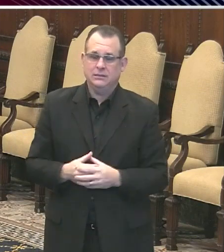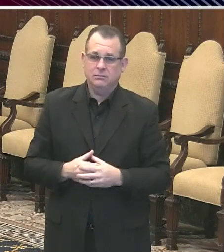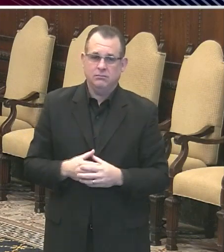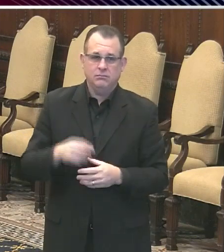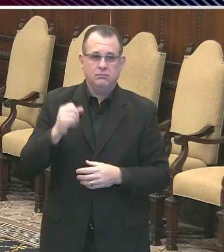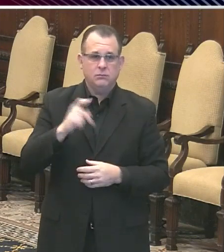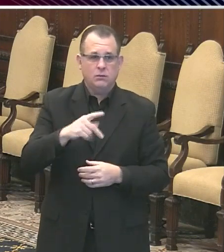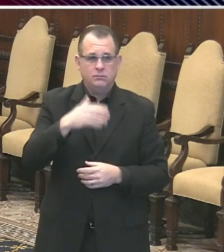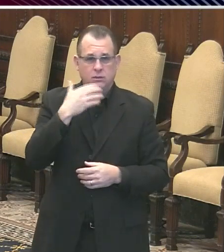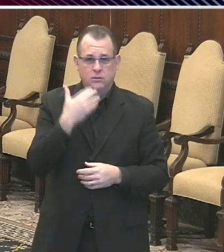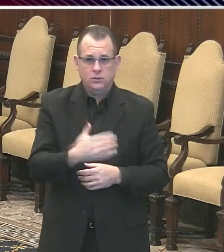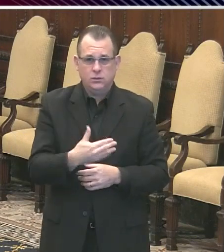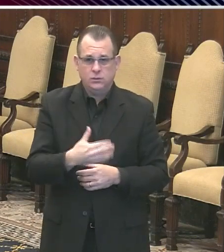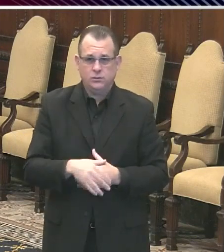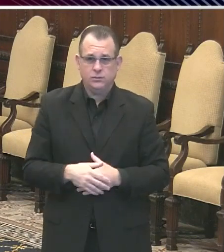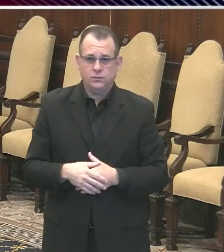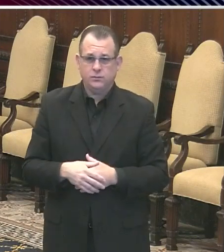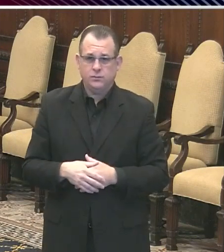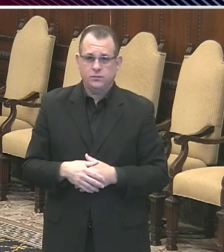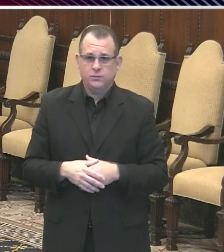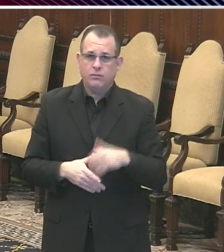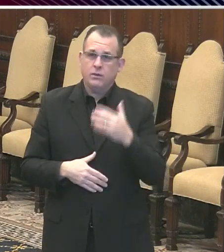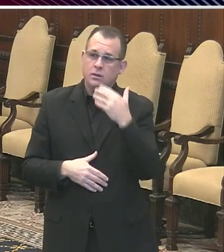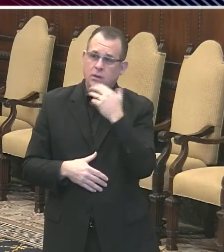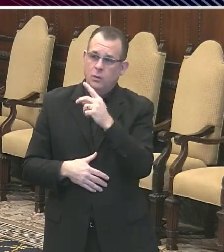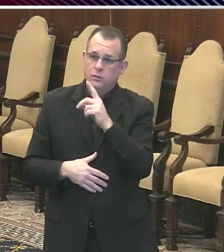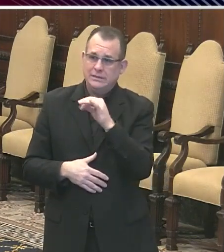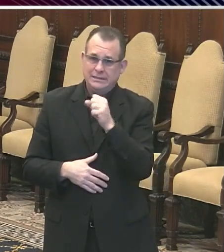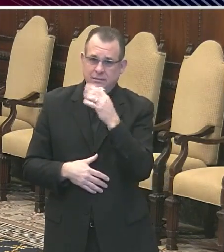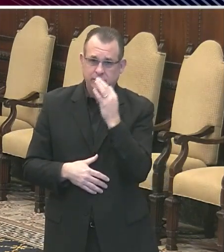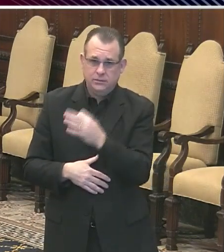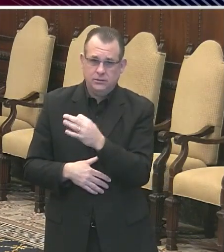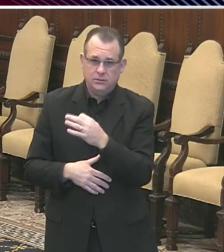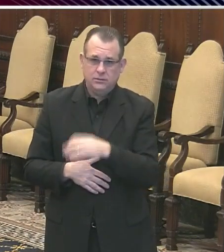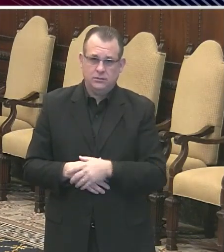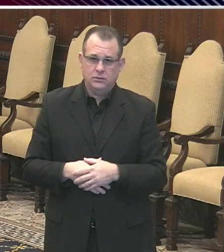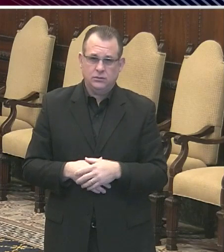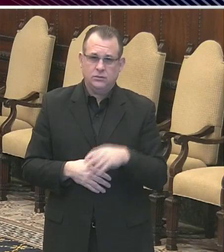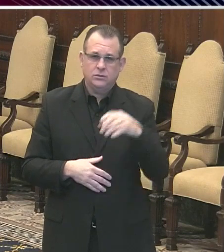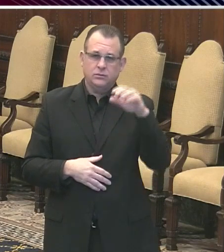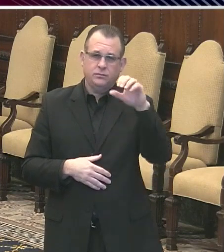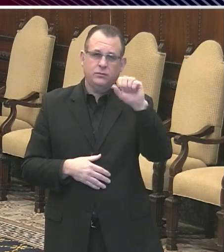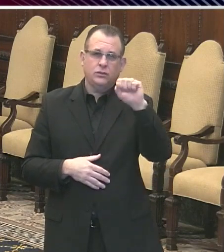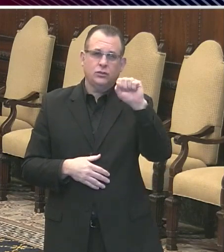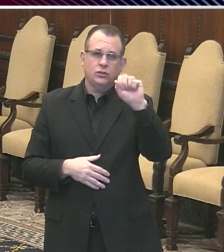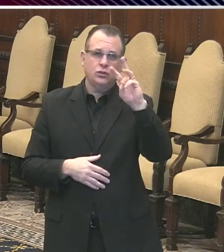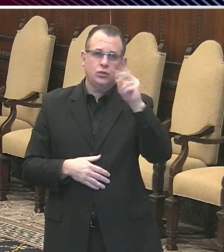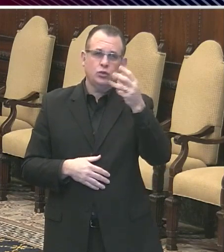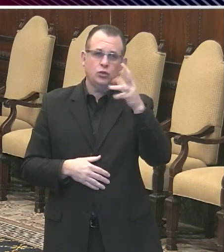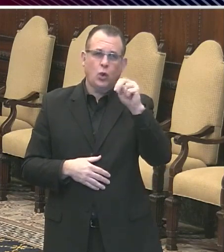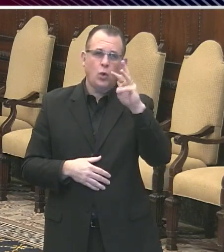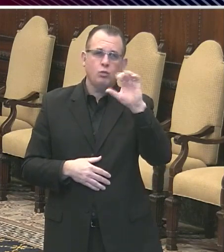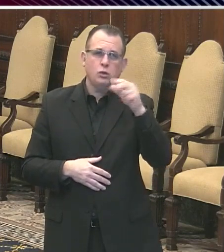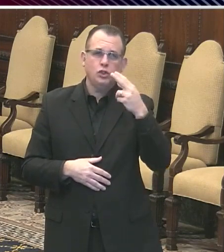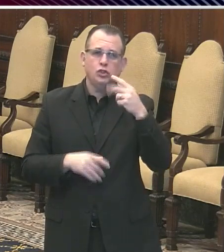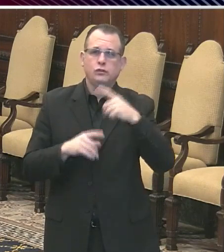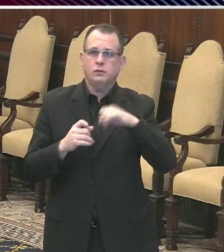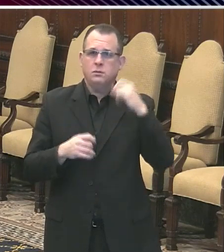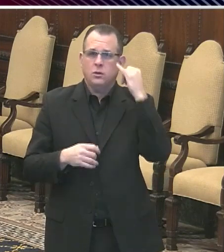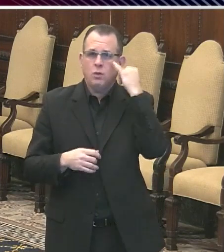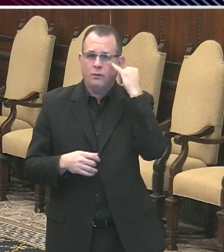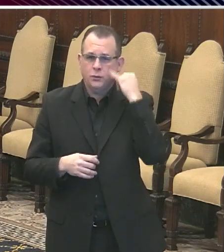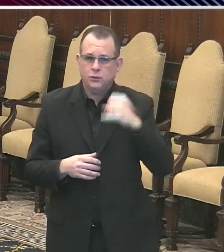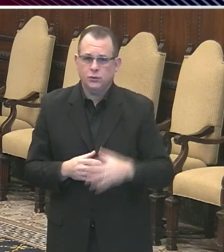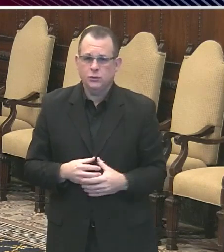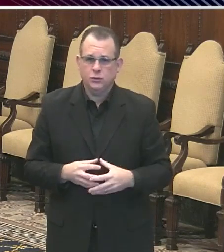Thank you, Denise. Sean Walsh of the Enquirer, you're up next. Thanks very much. Let me pull up my questions.